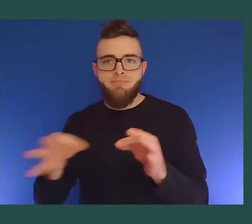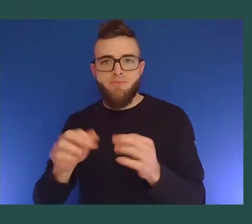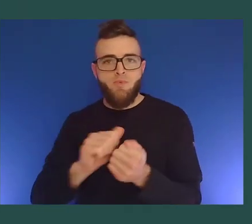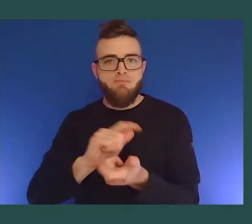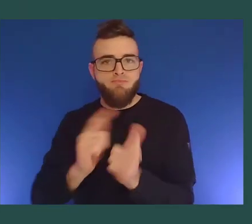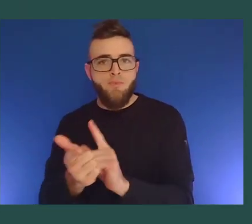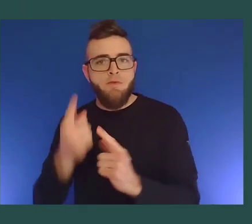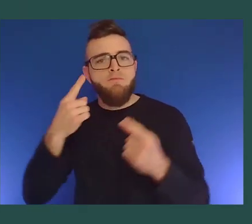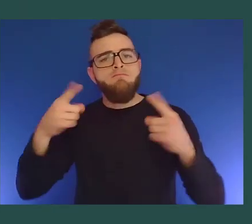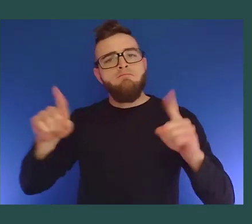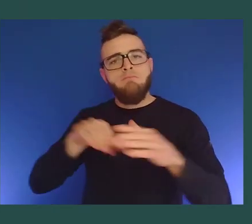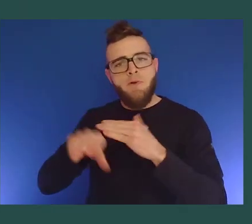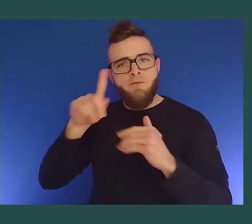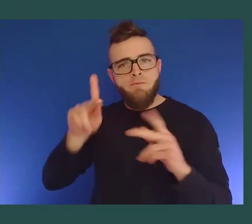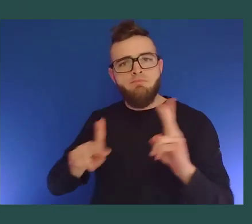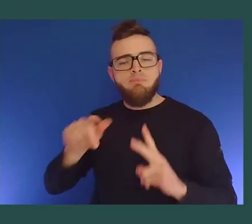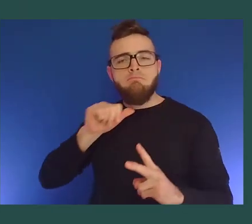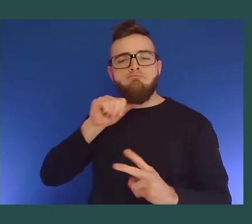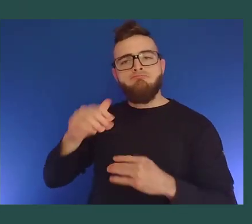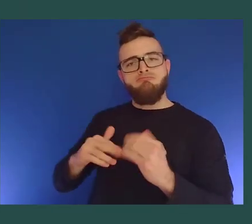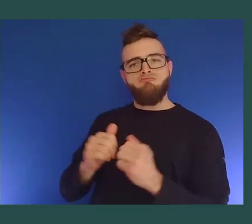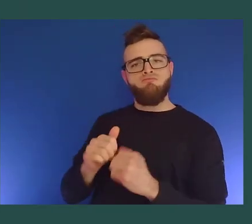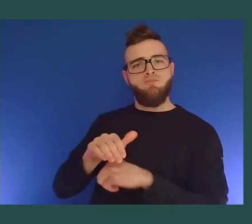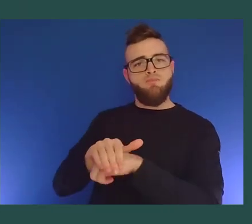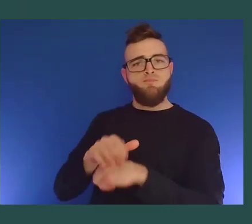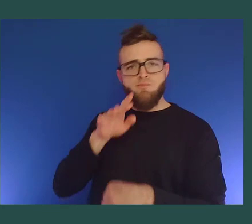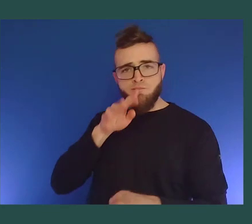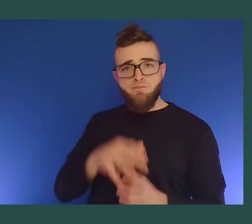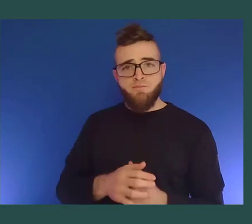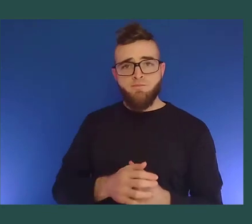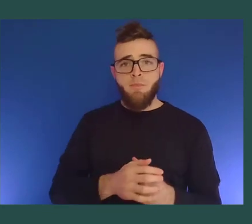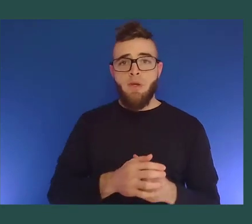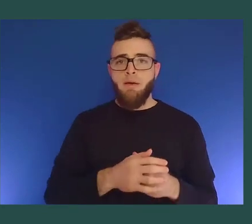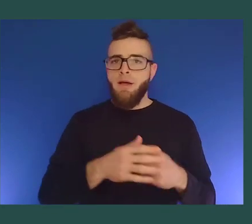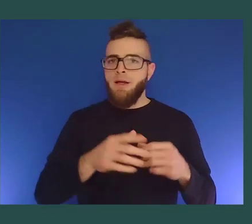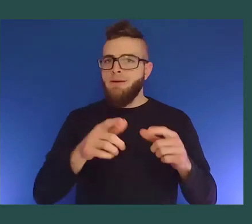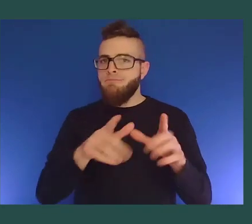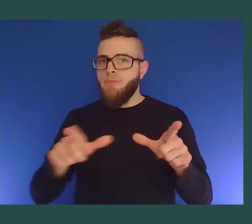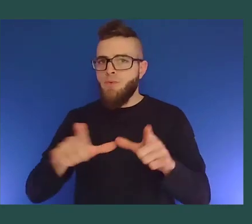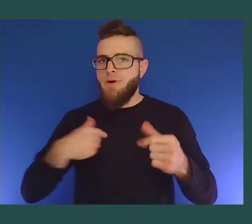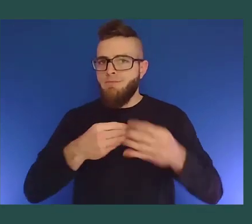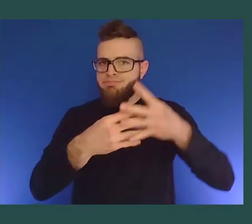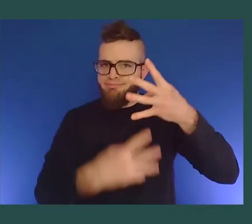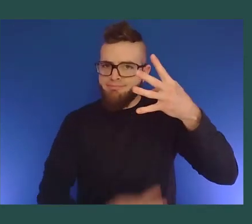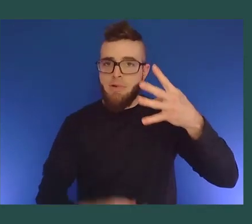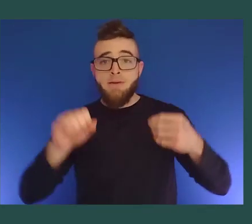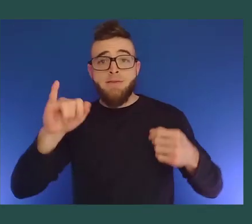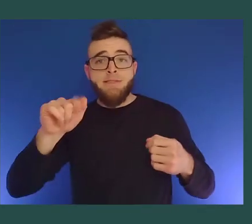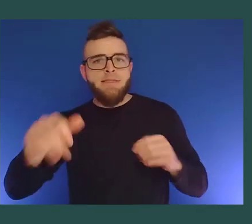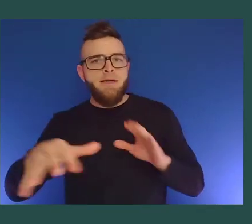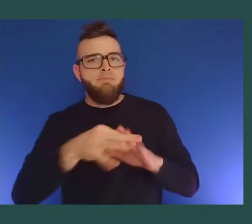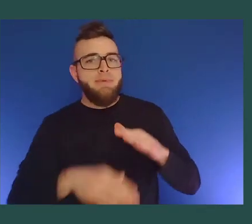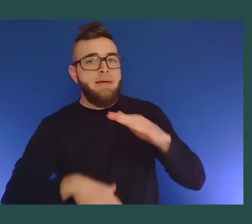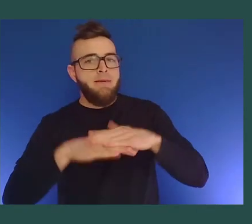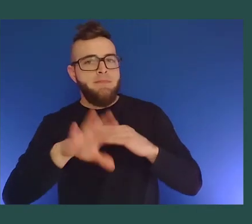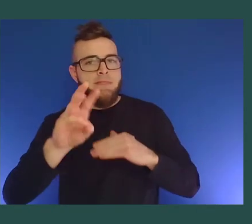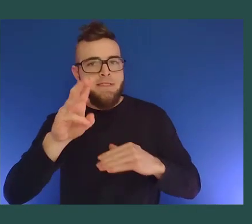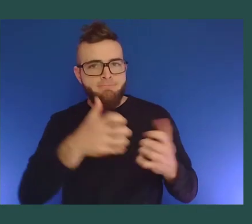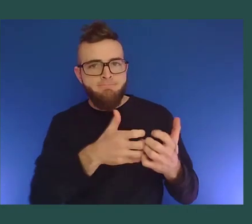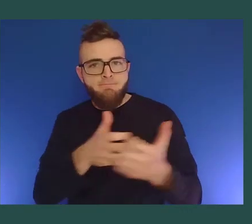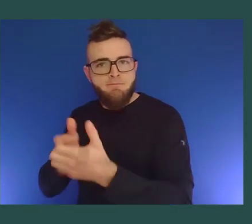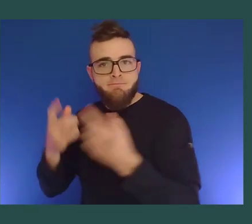variety of languages, CETA can choose up to six to be supported in her Teams live event, which makes it easier for users to be engaged.